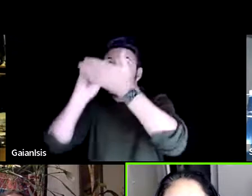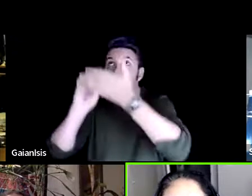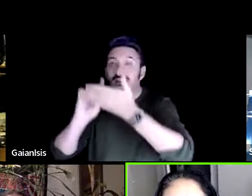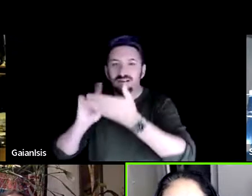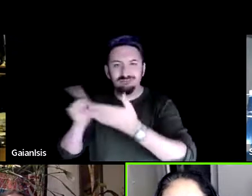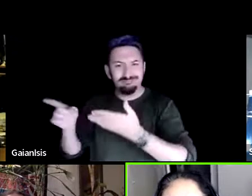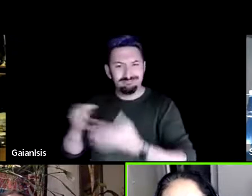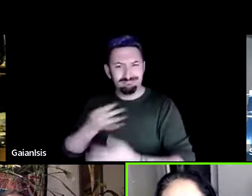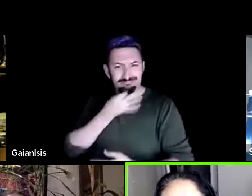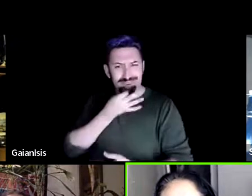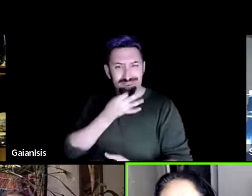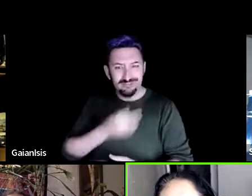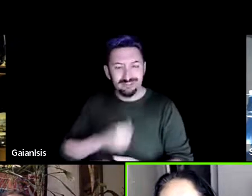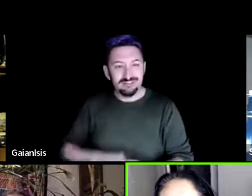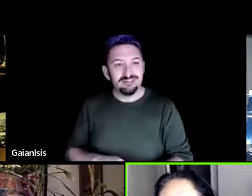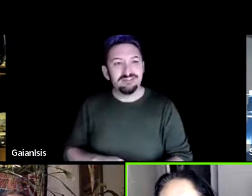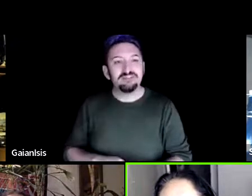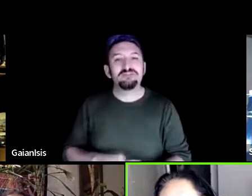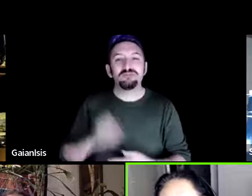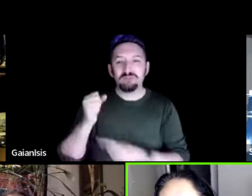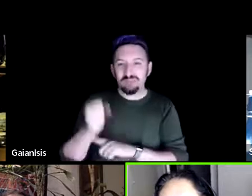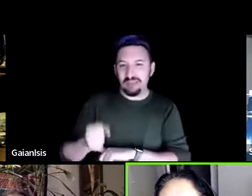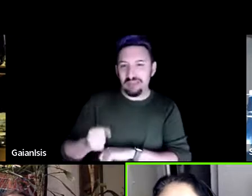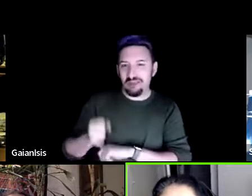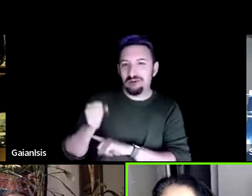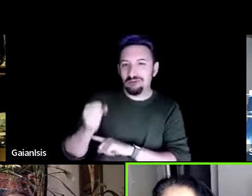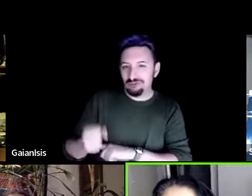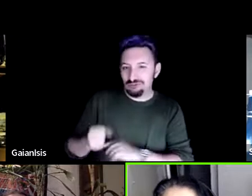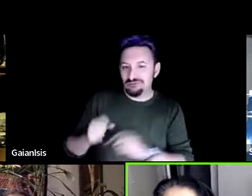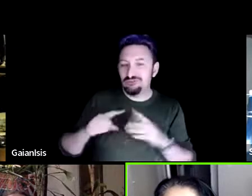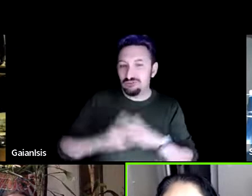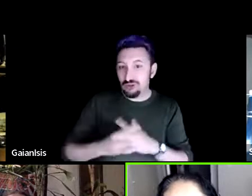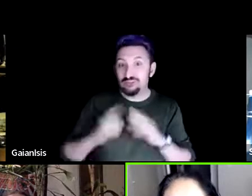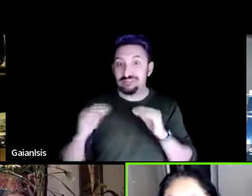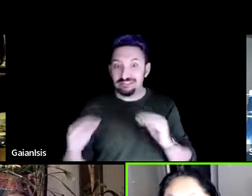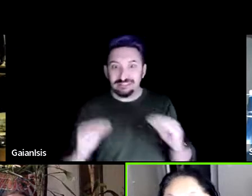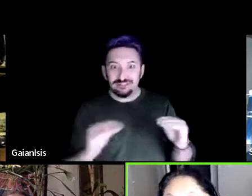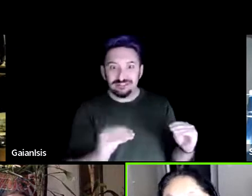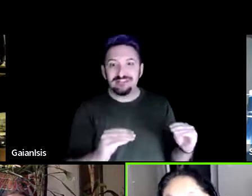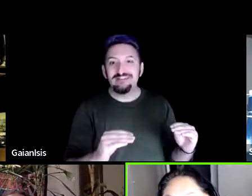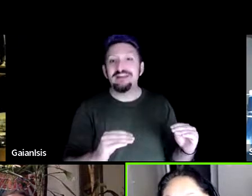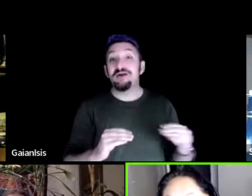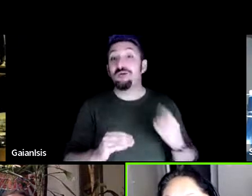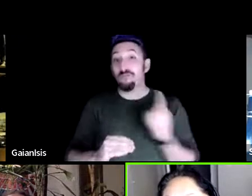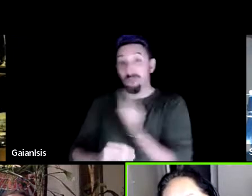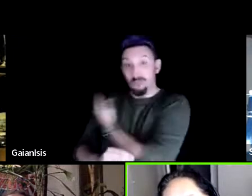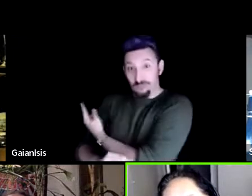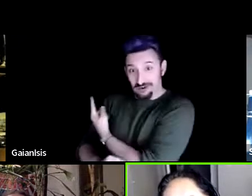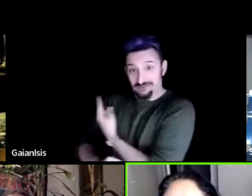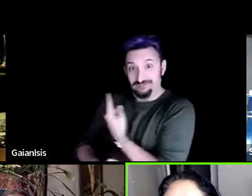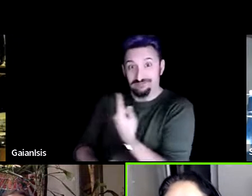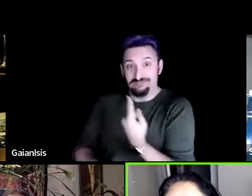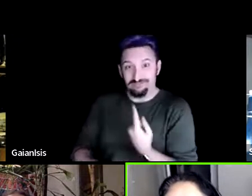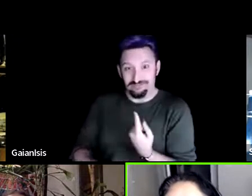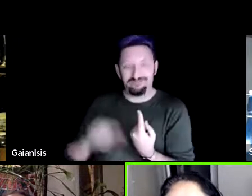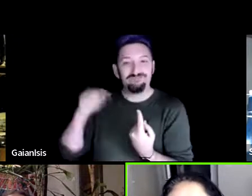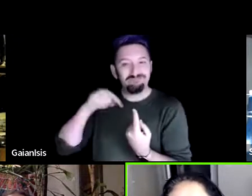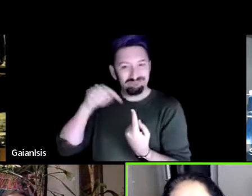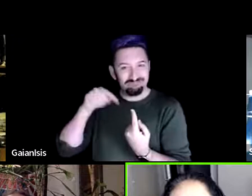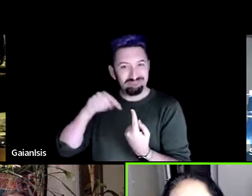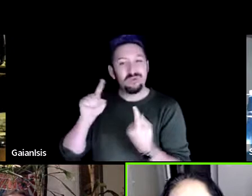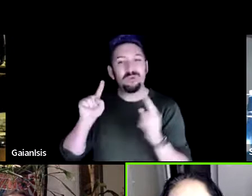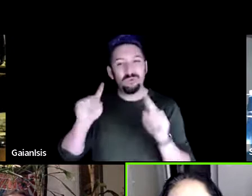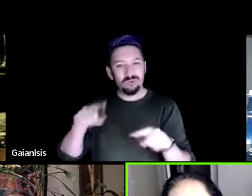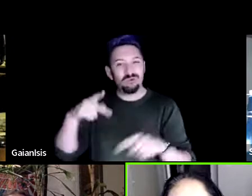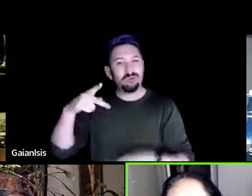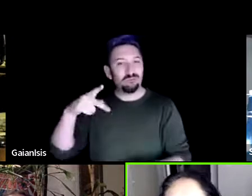the elders started uh directing the kids and one of those elders um was one that came to the permaculture design course